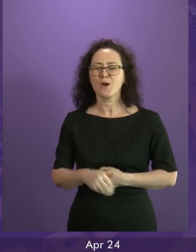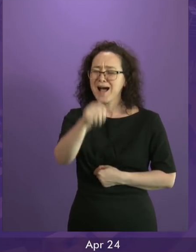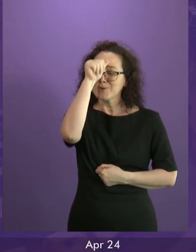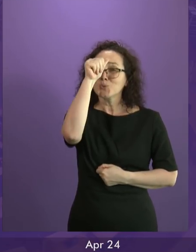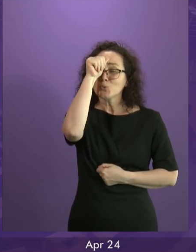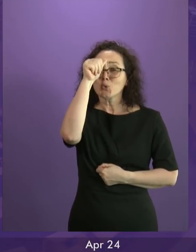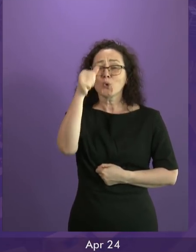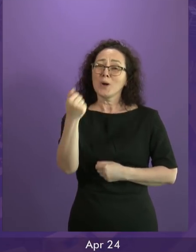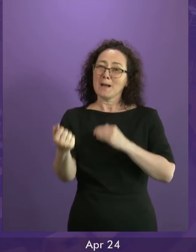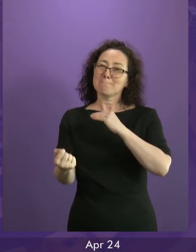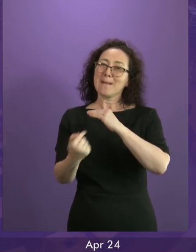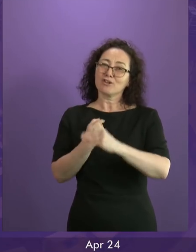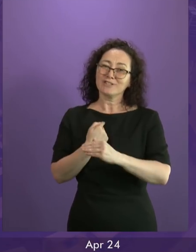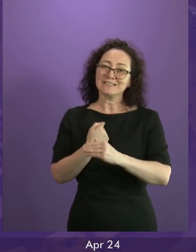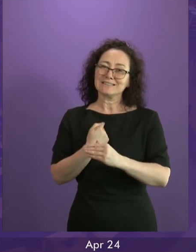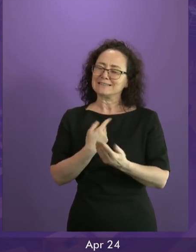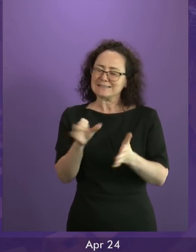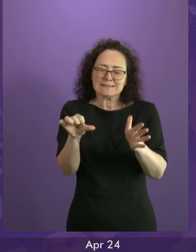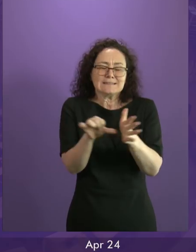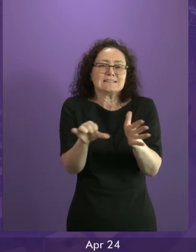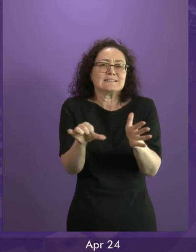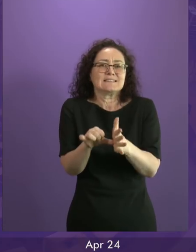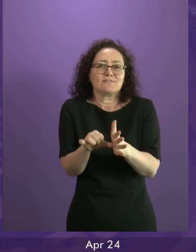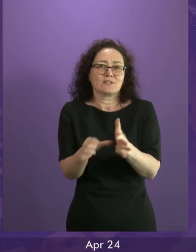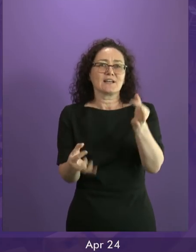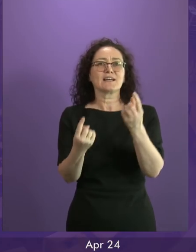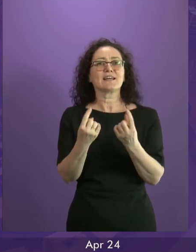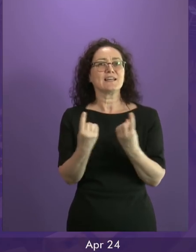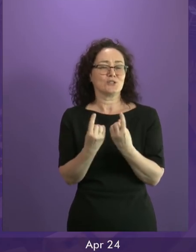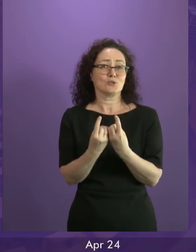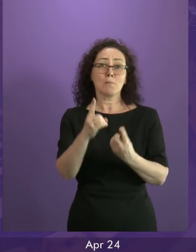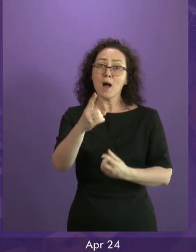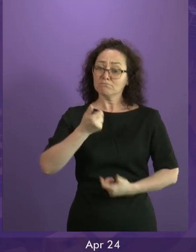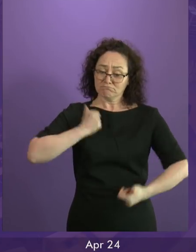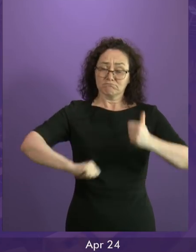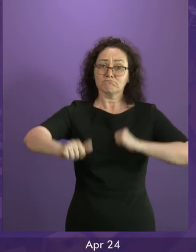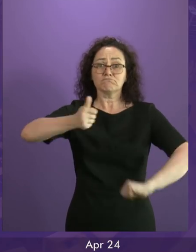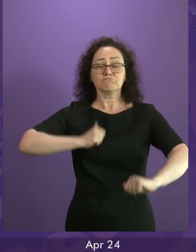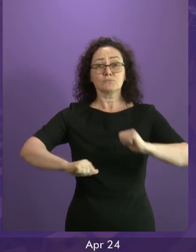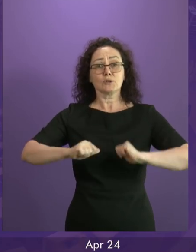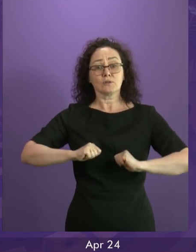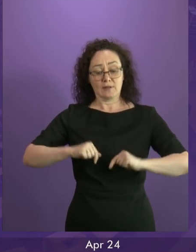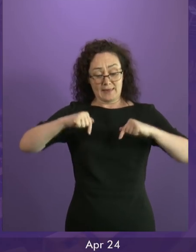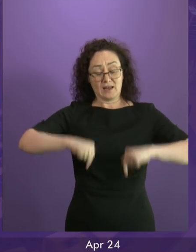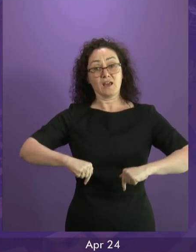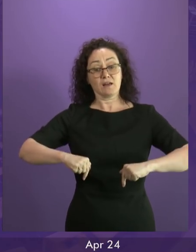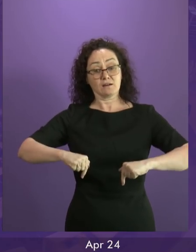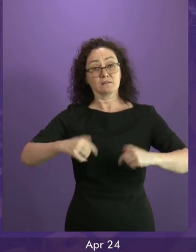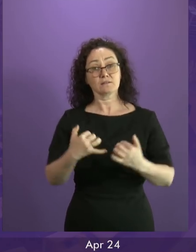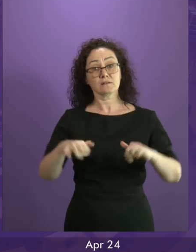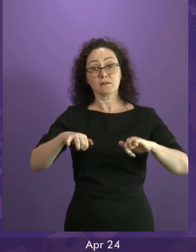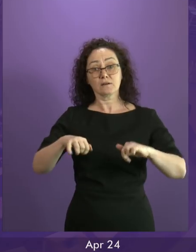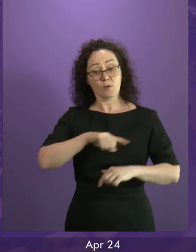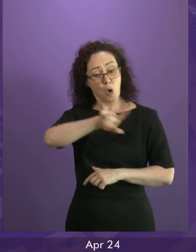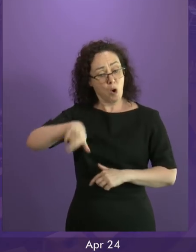is not an easy one for politicians to address, but I am proud that parties across this chamber are willing